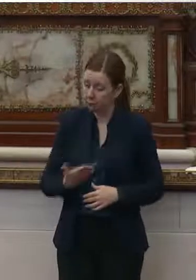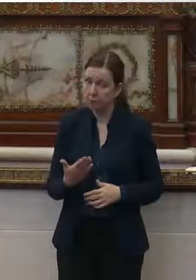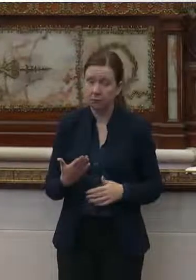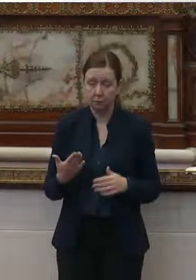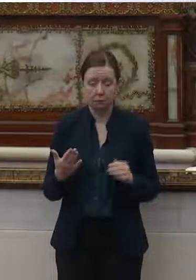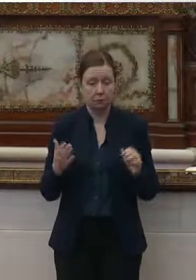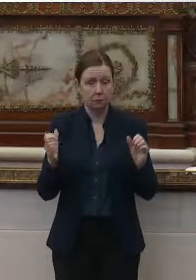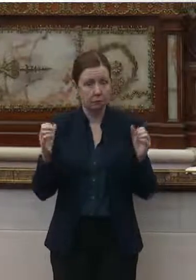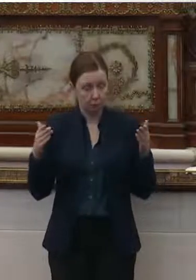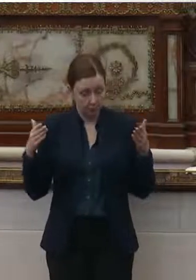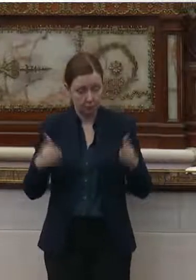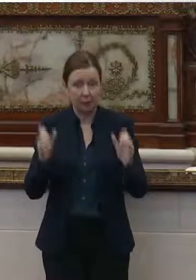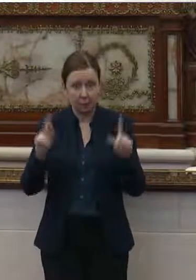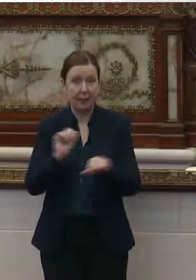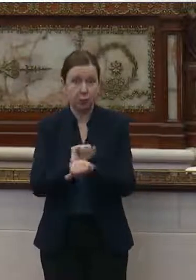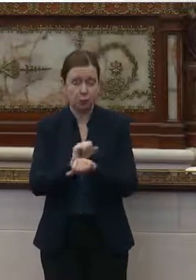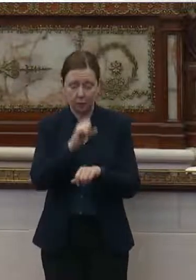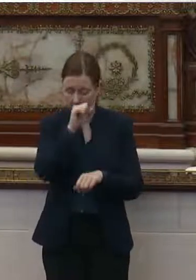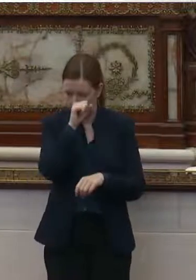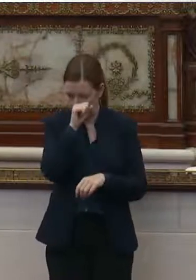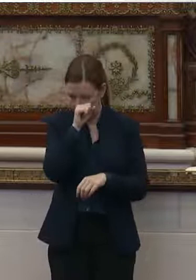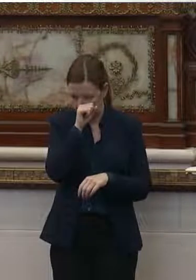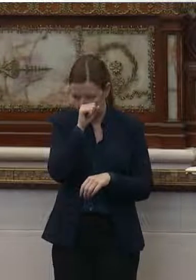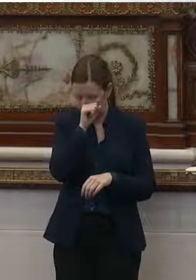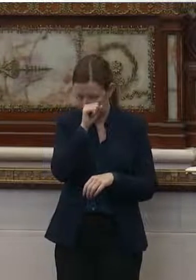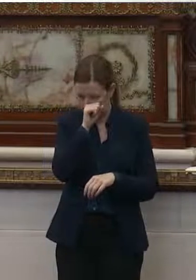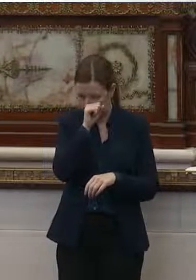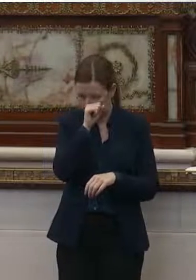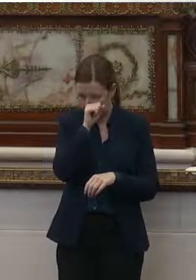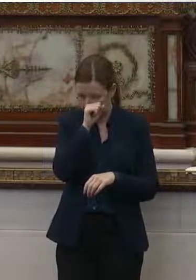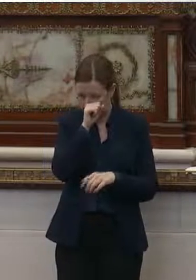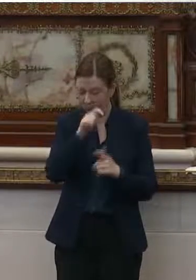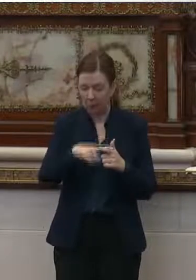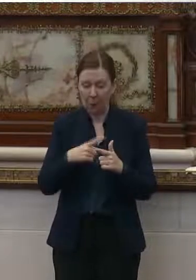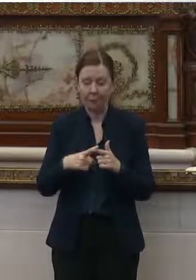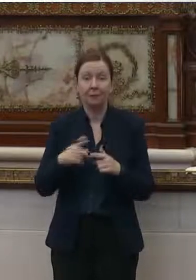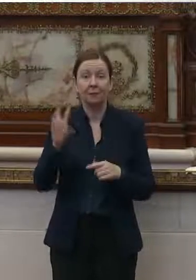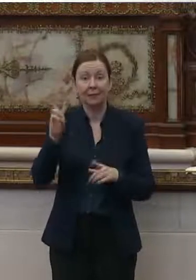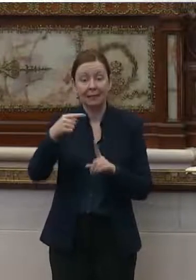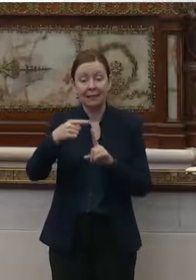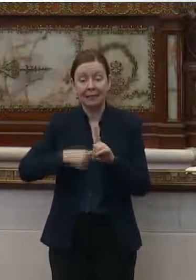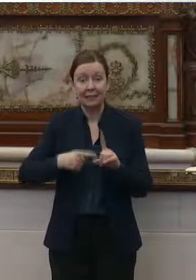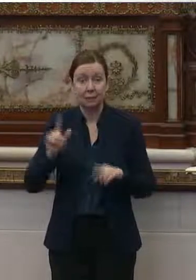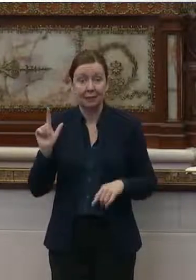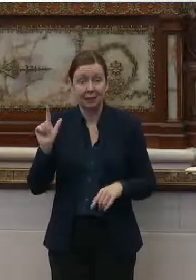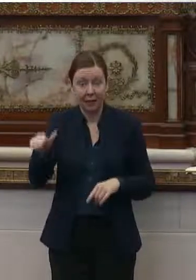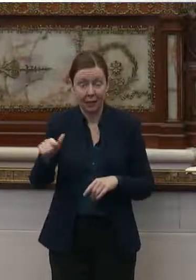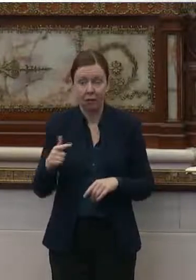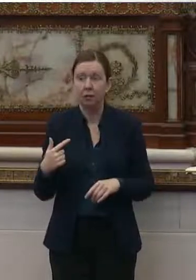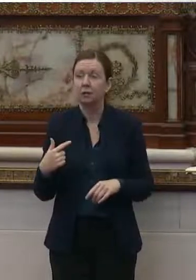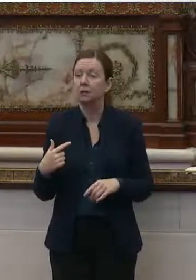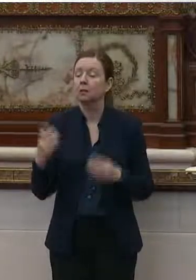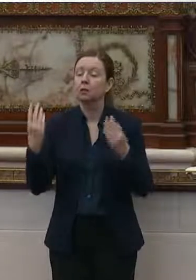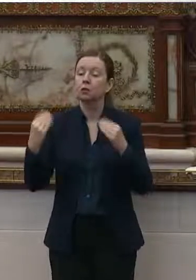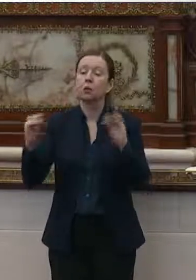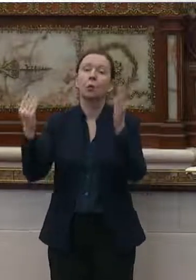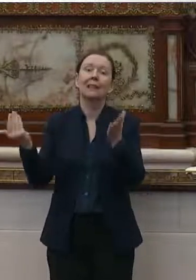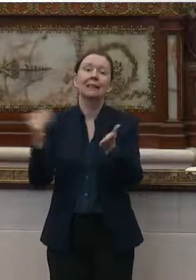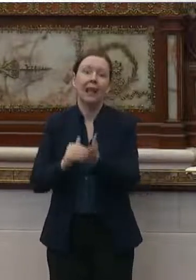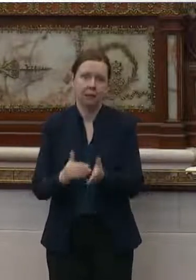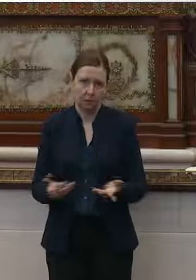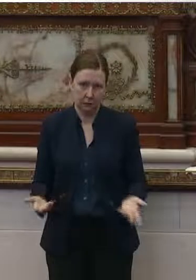to caring for our residents. Then not even six months by, we were sold again.